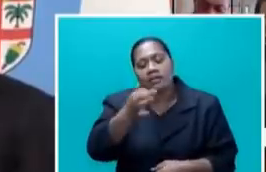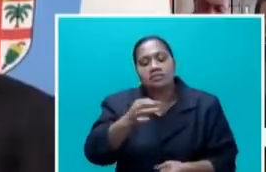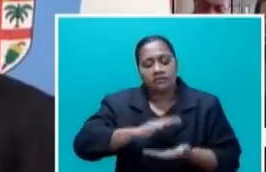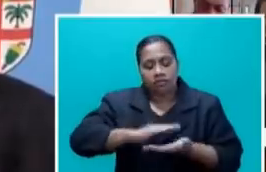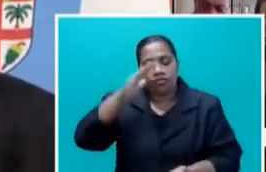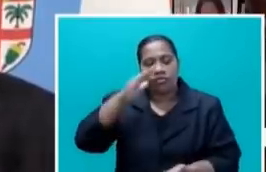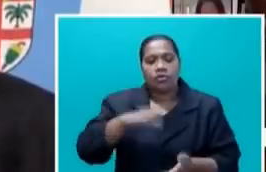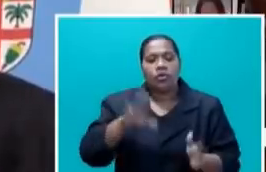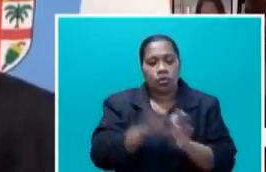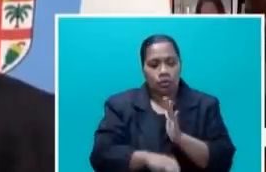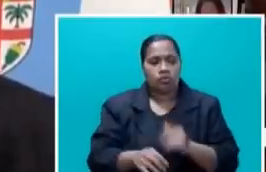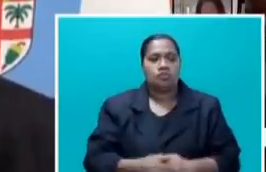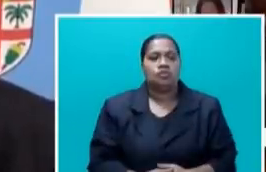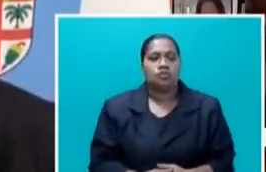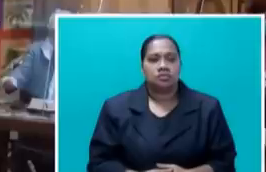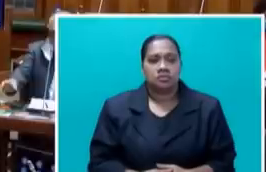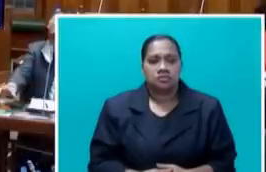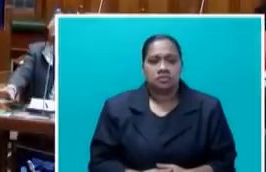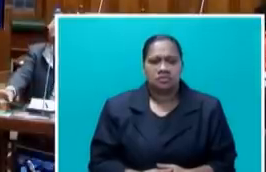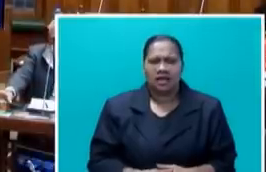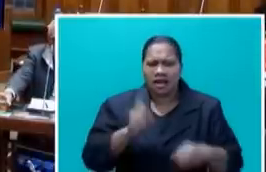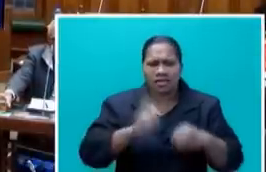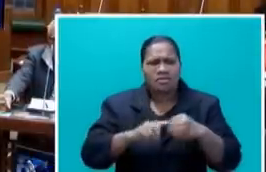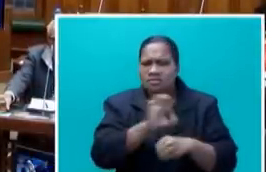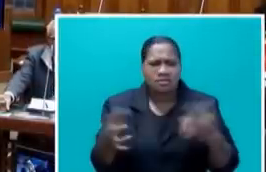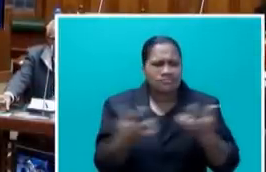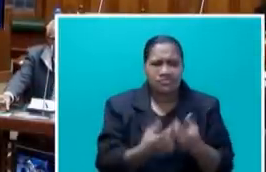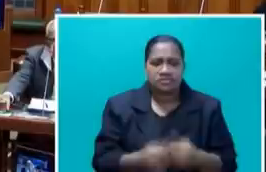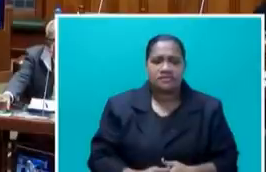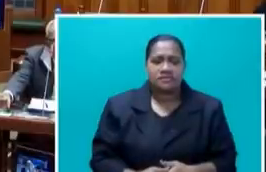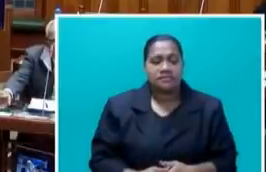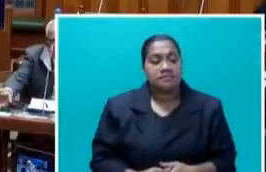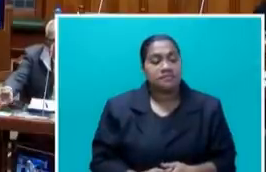question. You a question. Yes. minute.